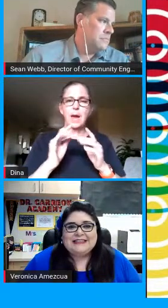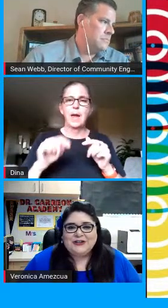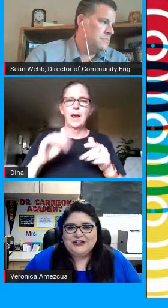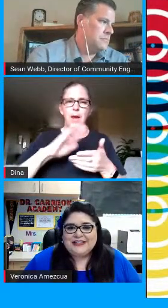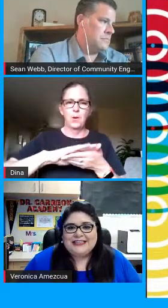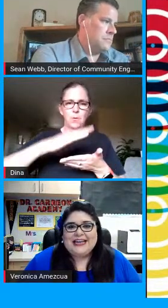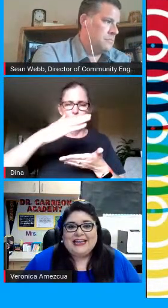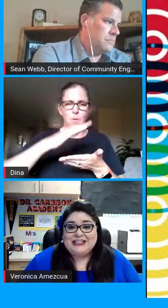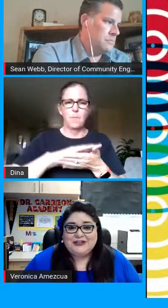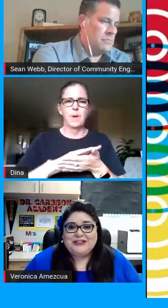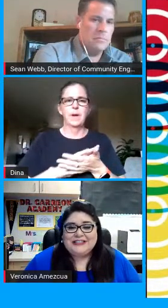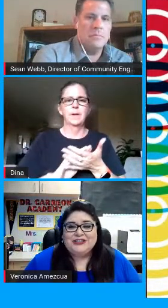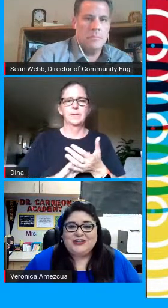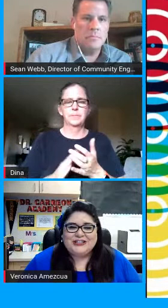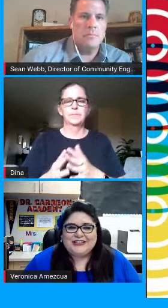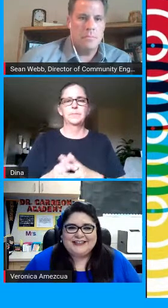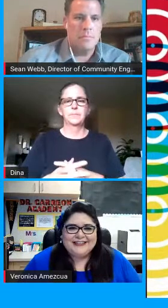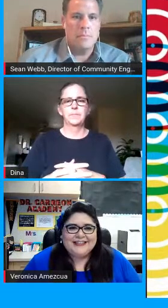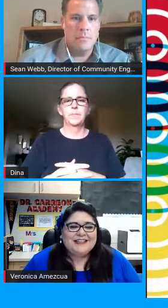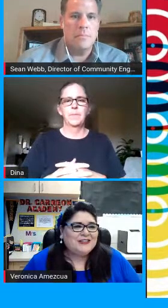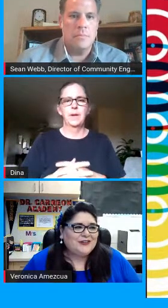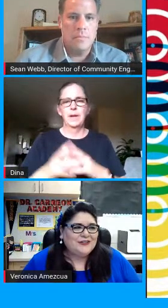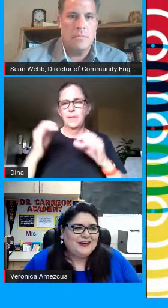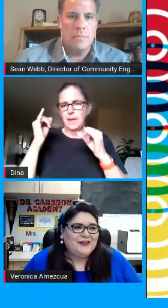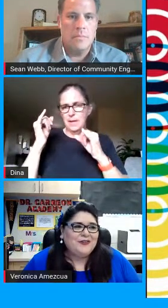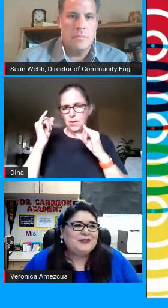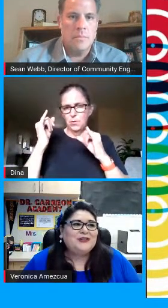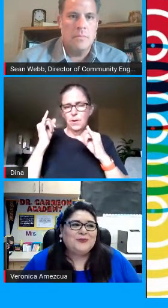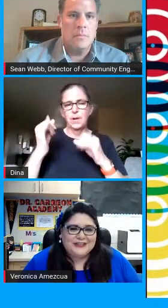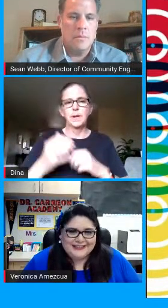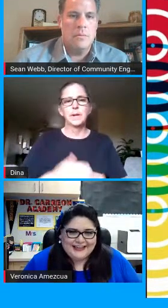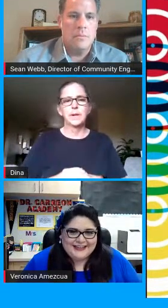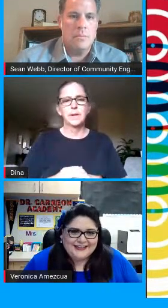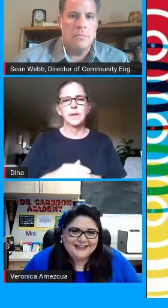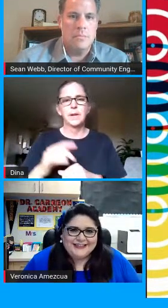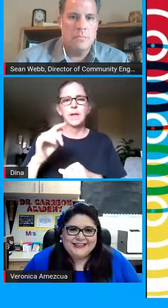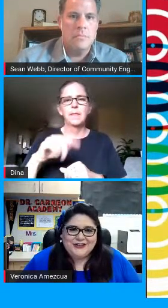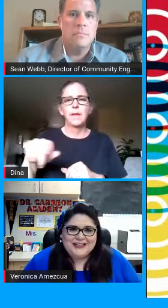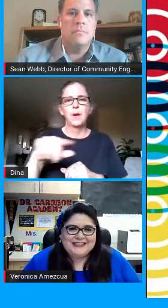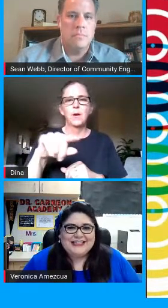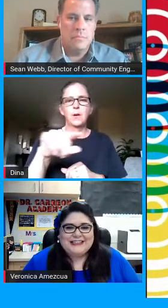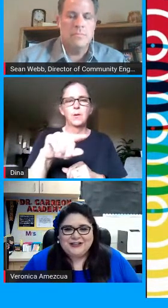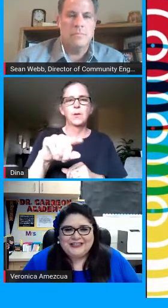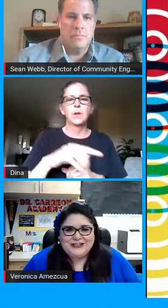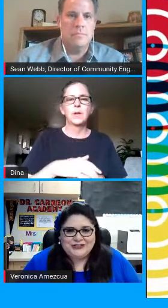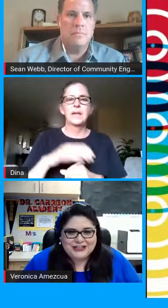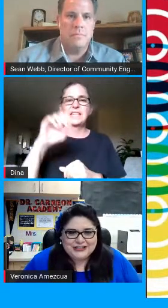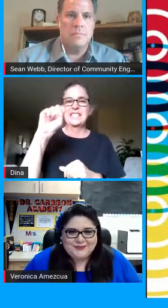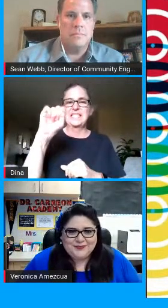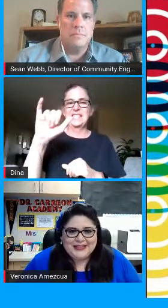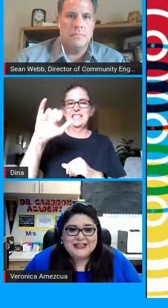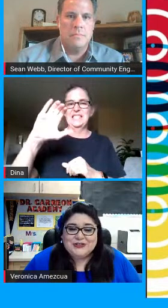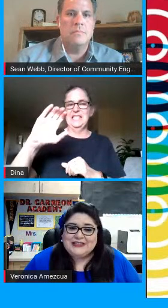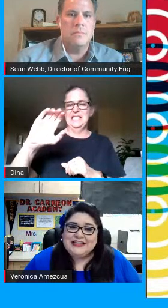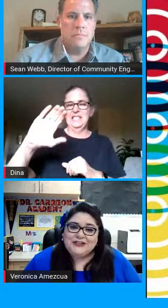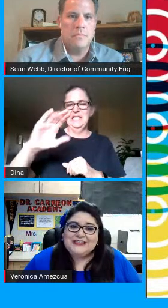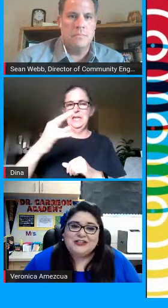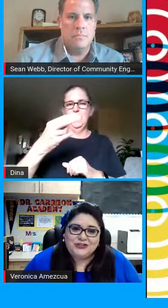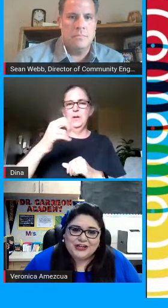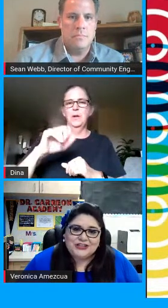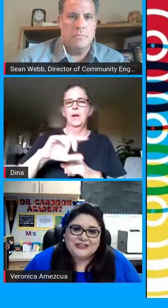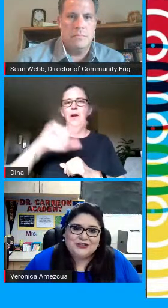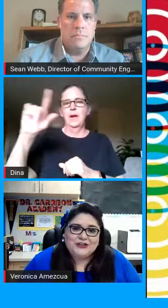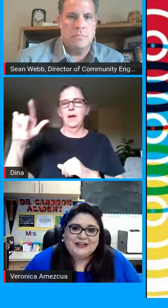in synchronous and asynchronous instruction so there are those two words again synchronous and asynchronous instruction so